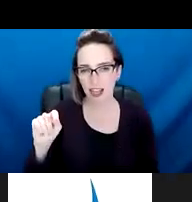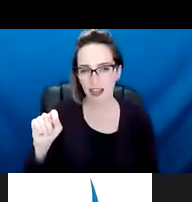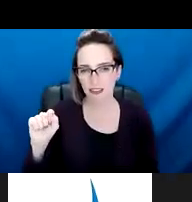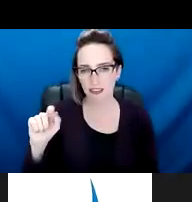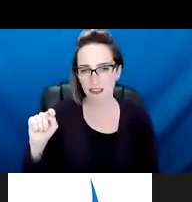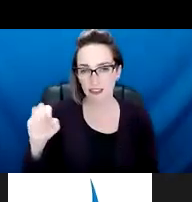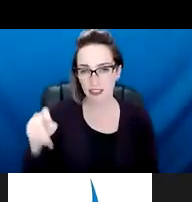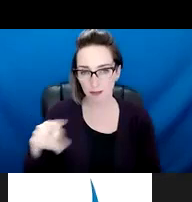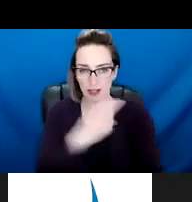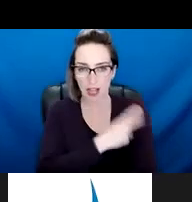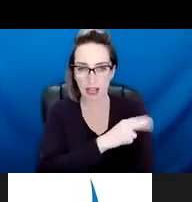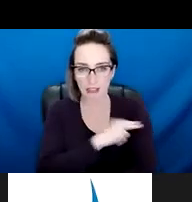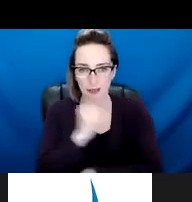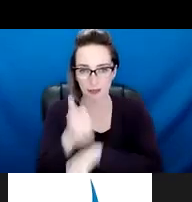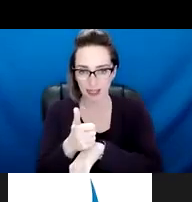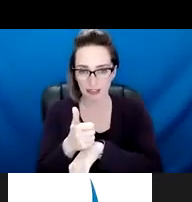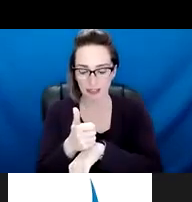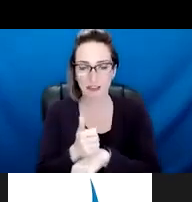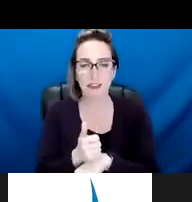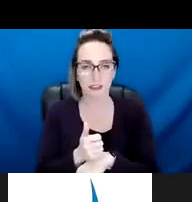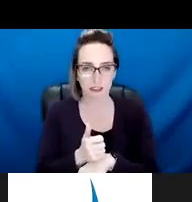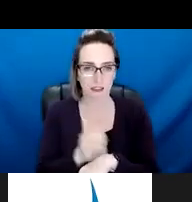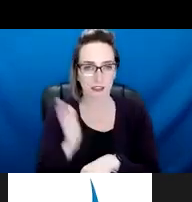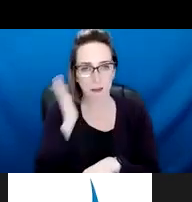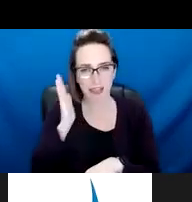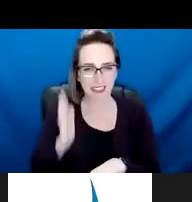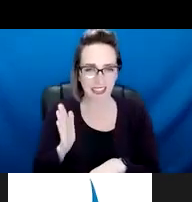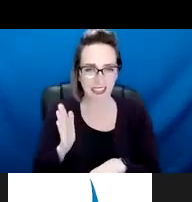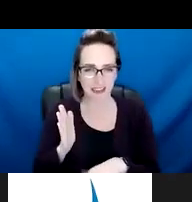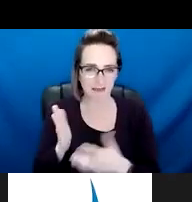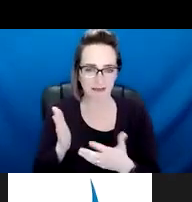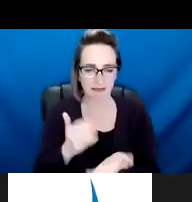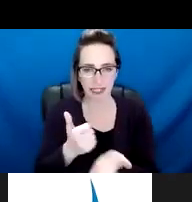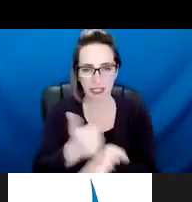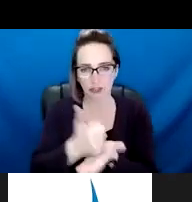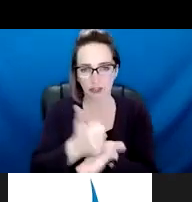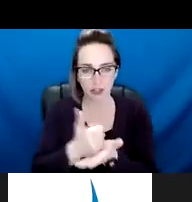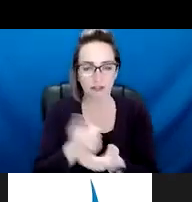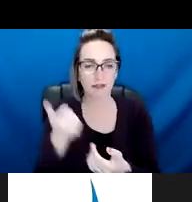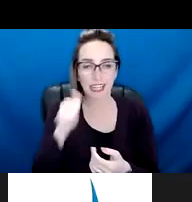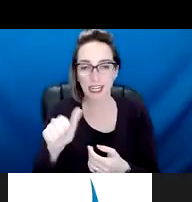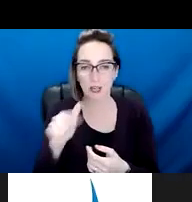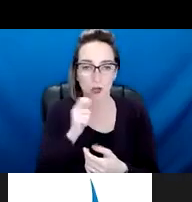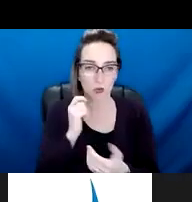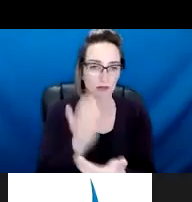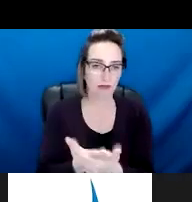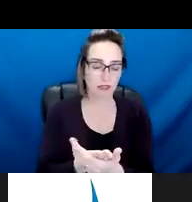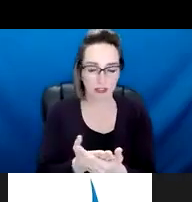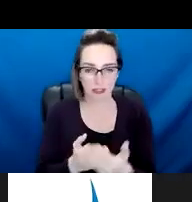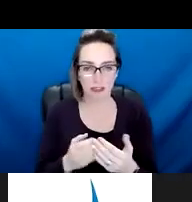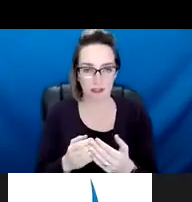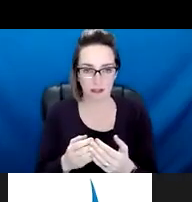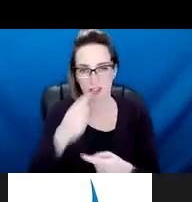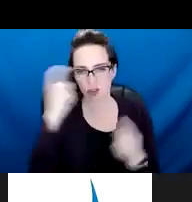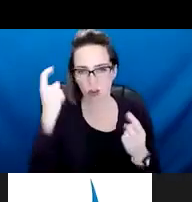And it is a bedside intervention that we offer to anyone who comes into our Trauma One Centers, which is HCMC and North Memorial. We'll